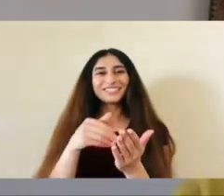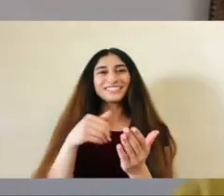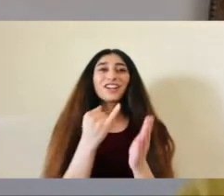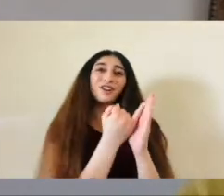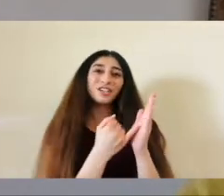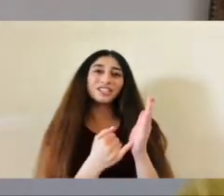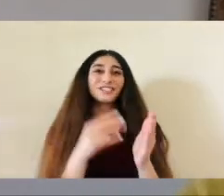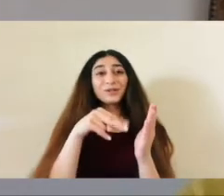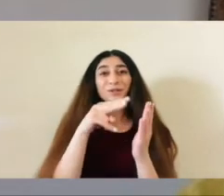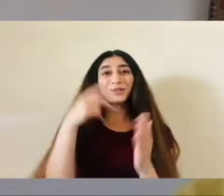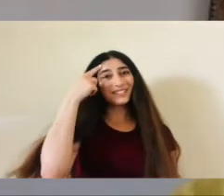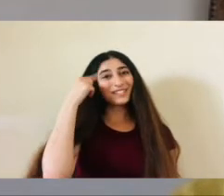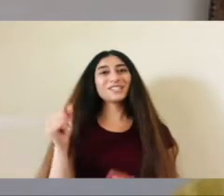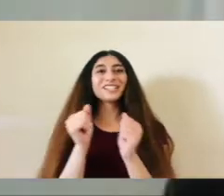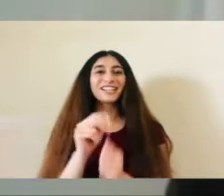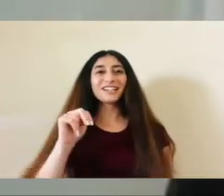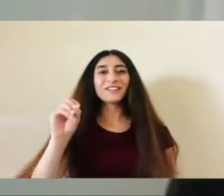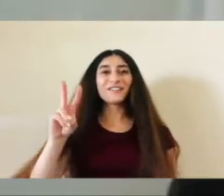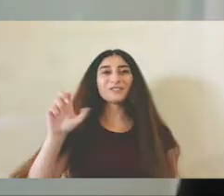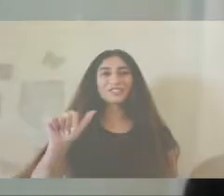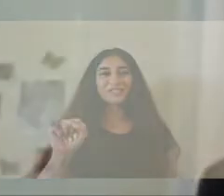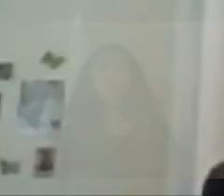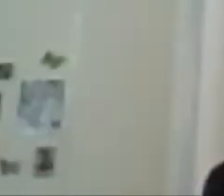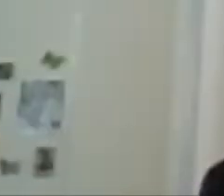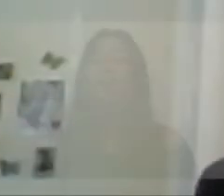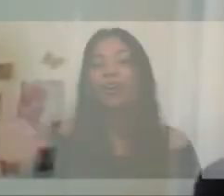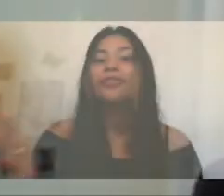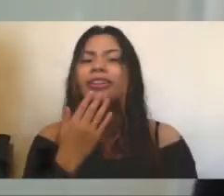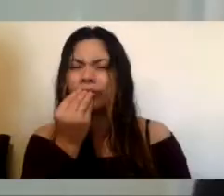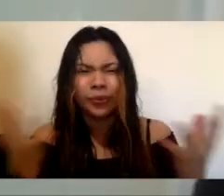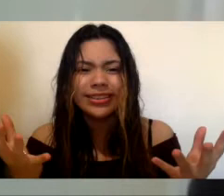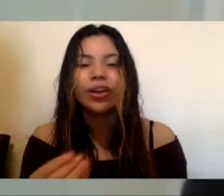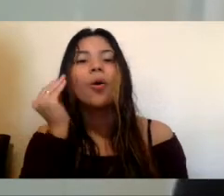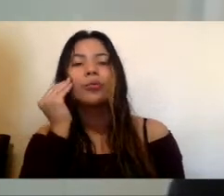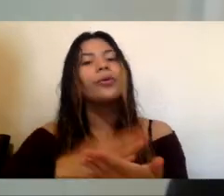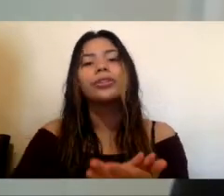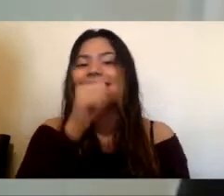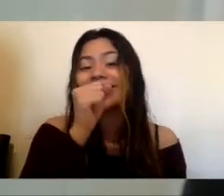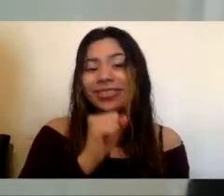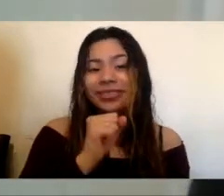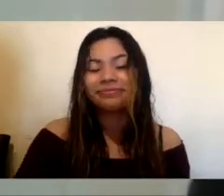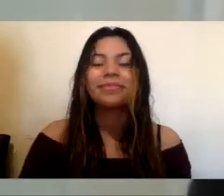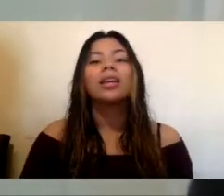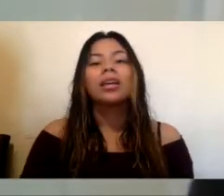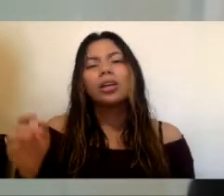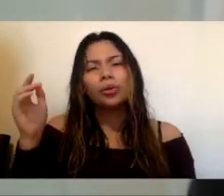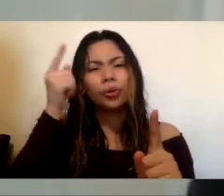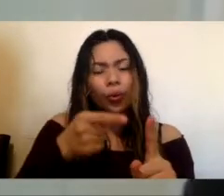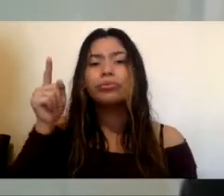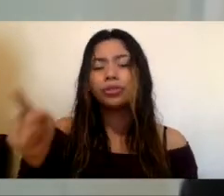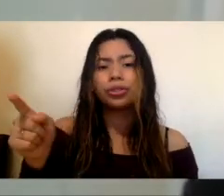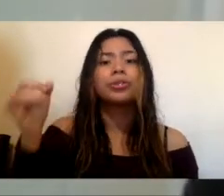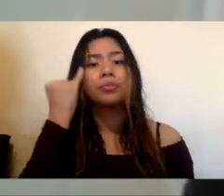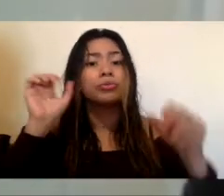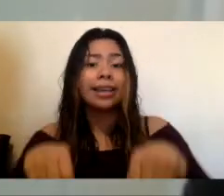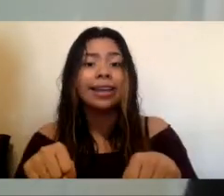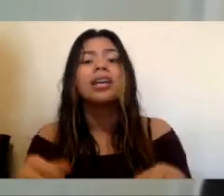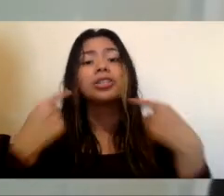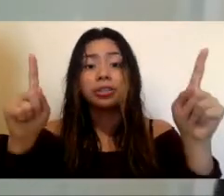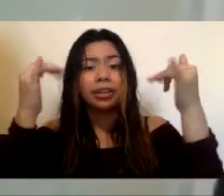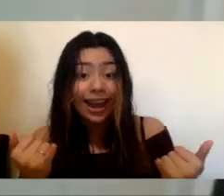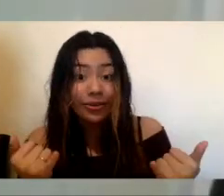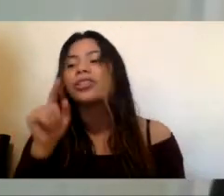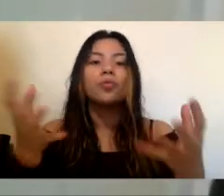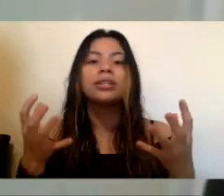novels her favorite food is homemade ice cream if she could achieve any goal in the instant she'd like to speak flu in italian her